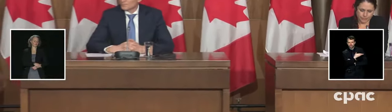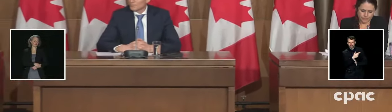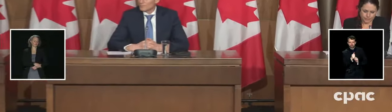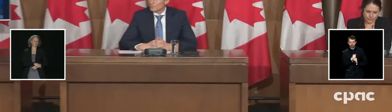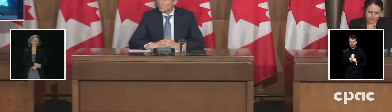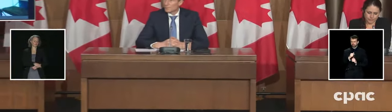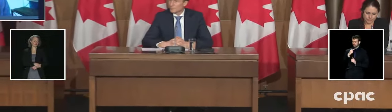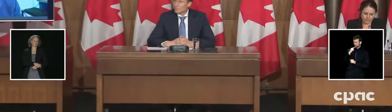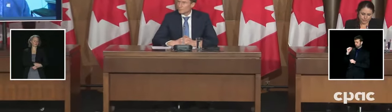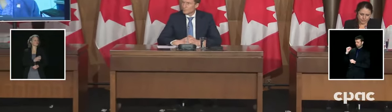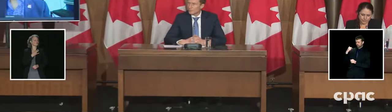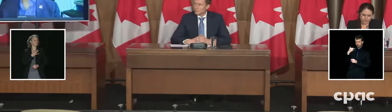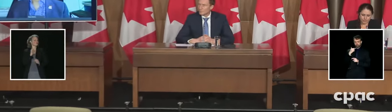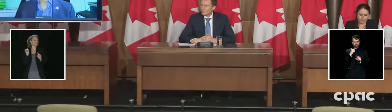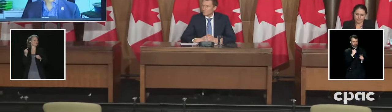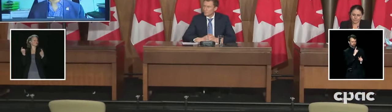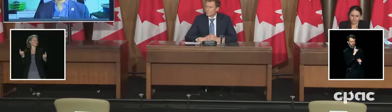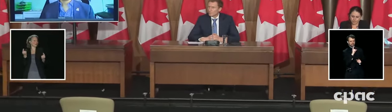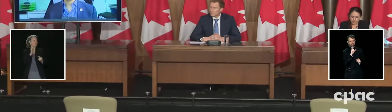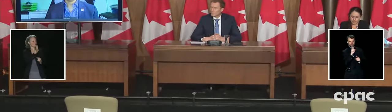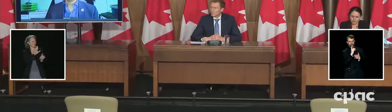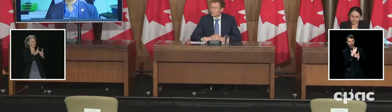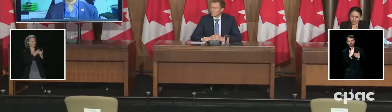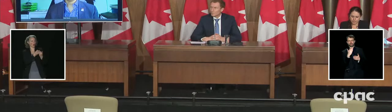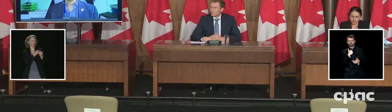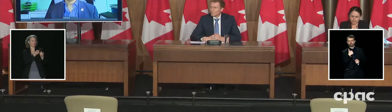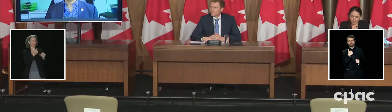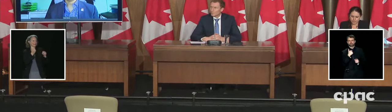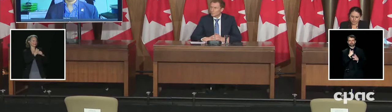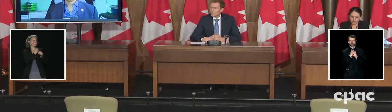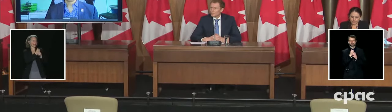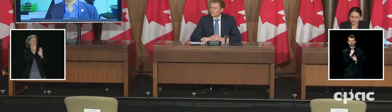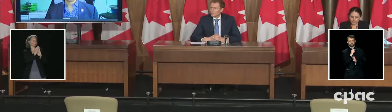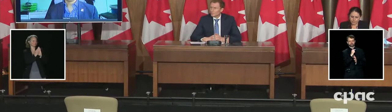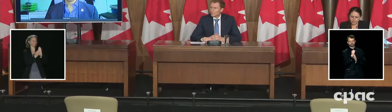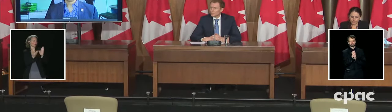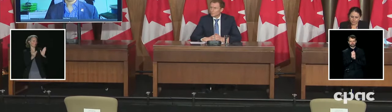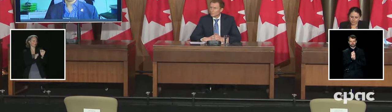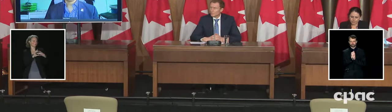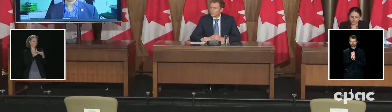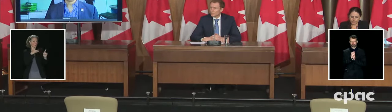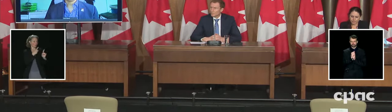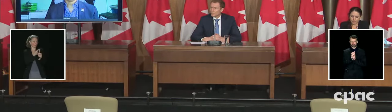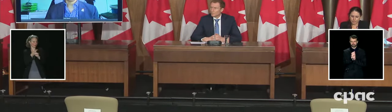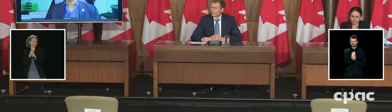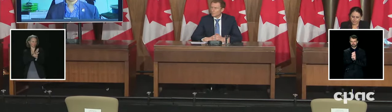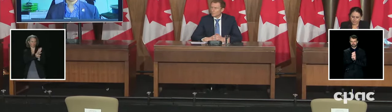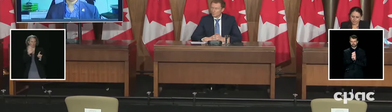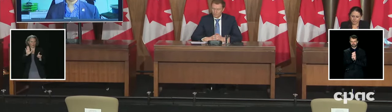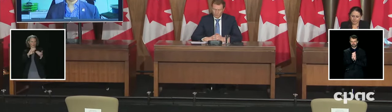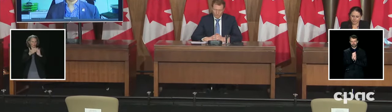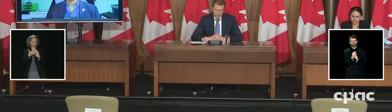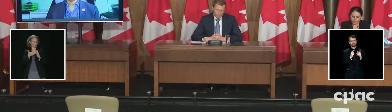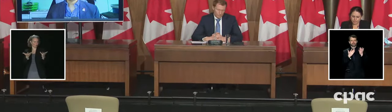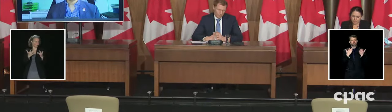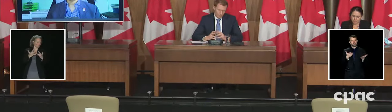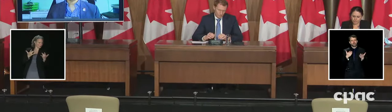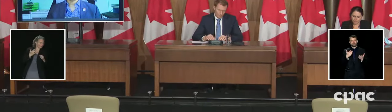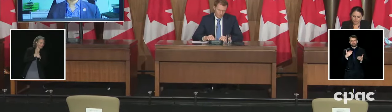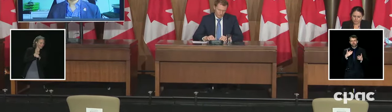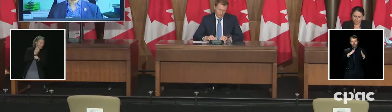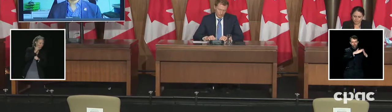is the department tracking for the vaccine in each community? I understand